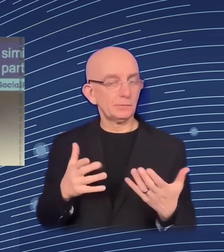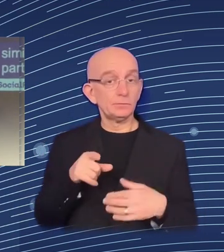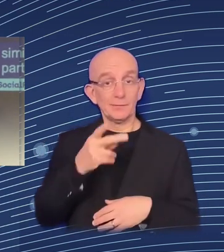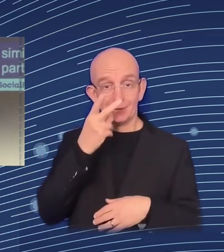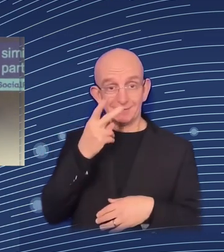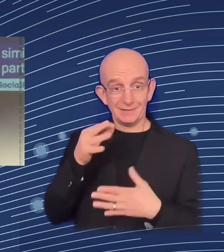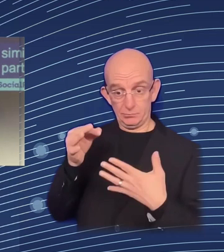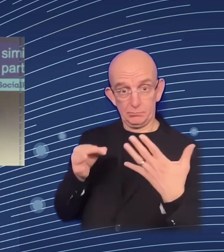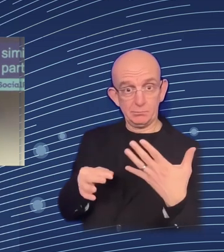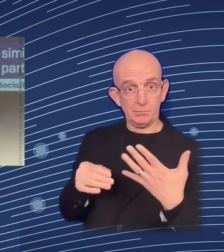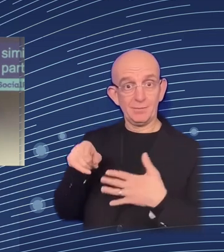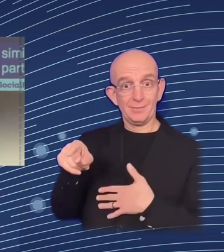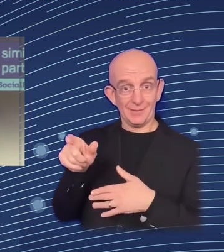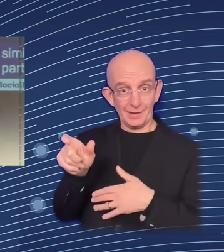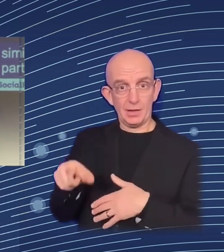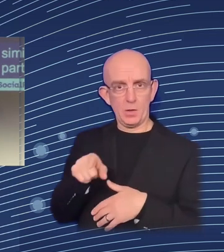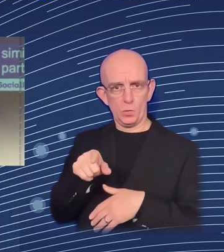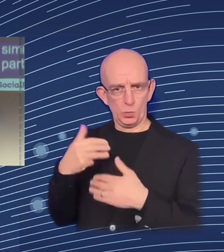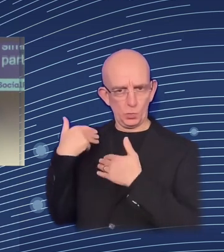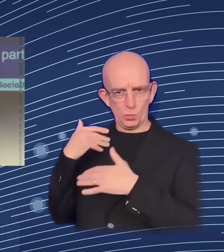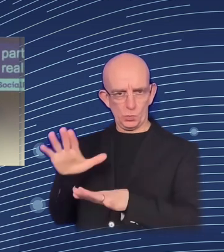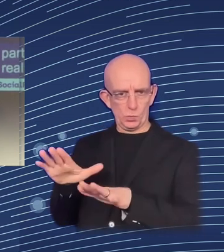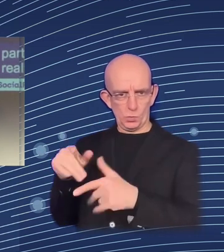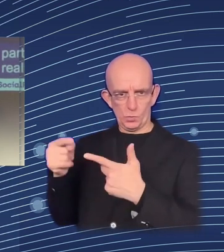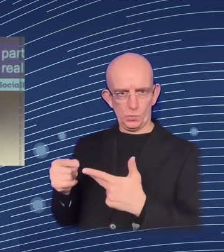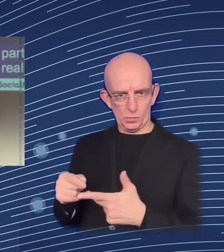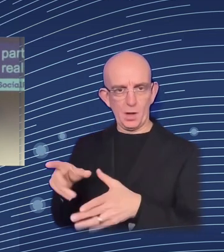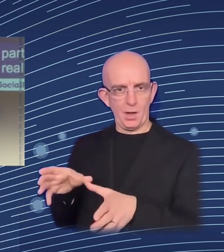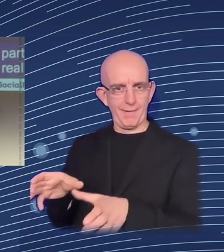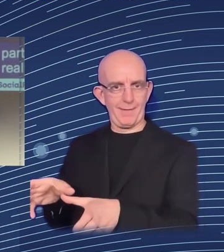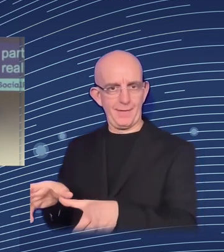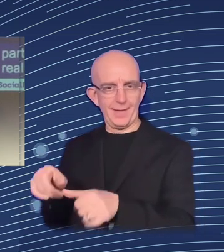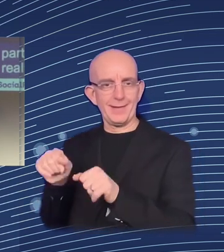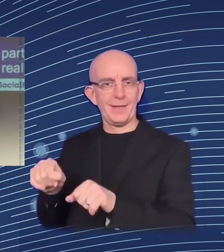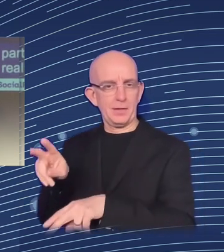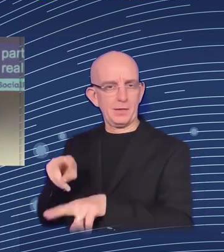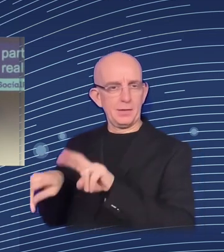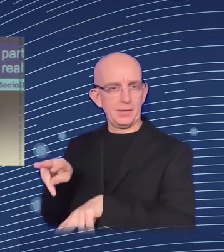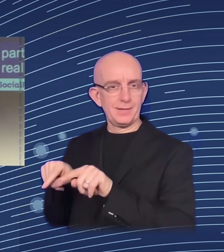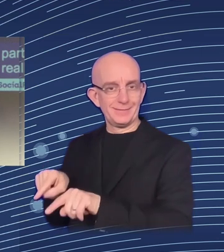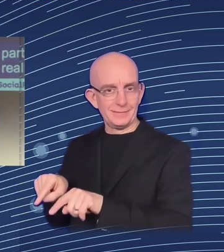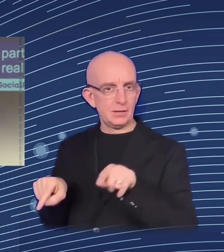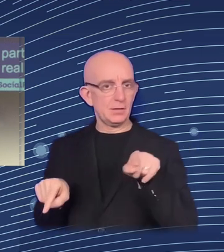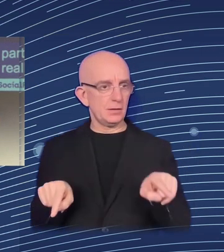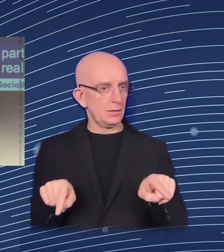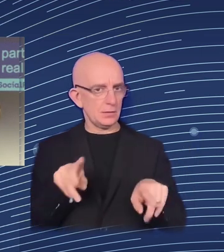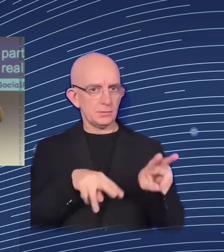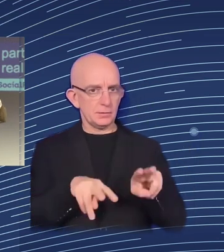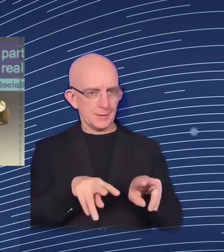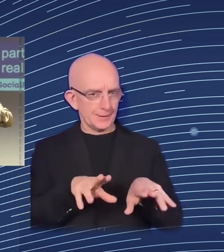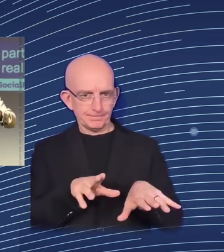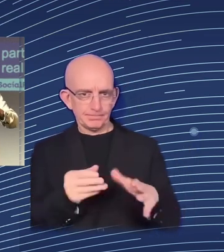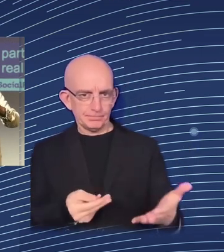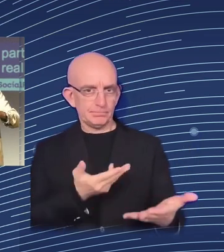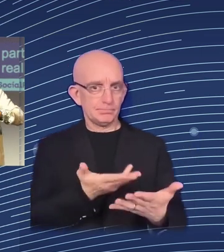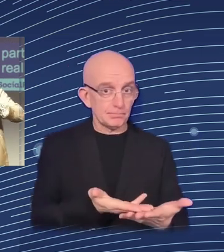So then in order to really do that, we have to get into econometrics. And then econometrics like what? Like differences in differences. So